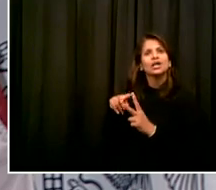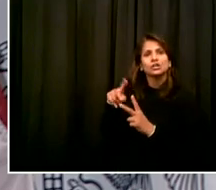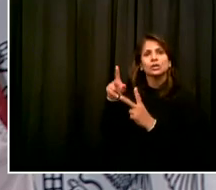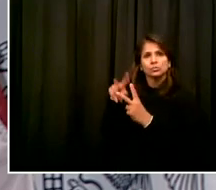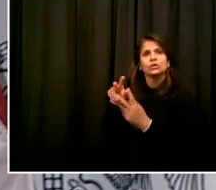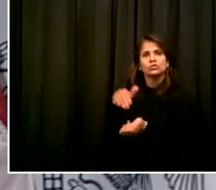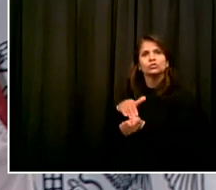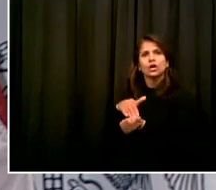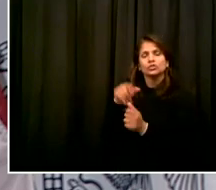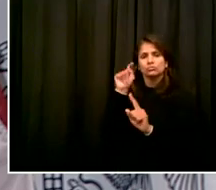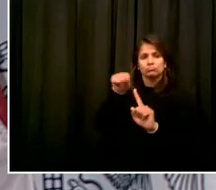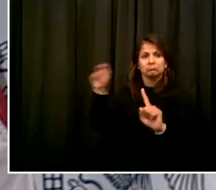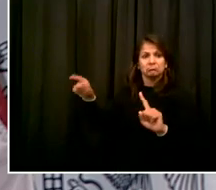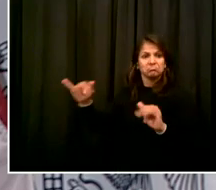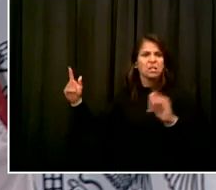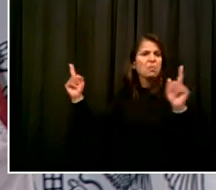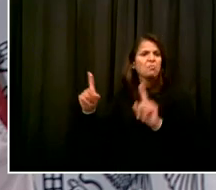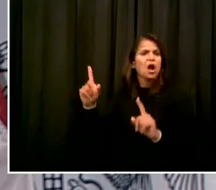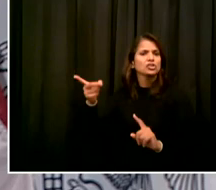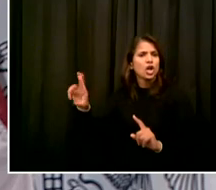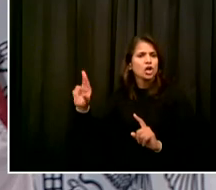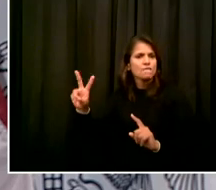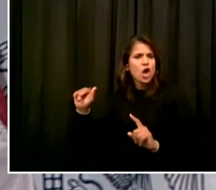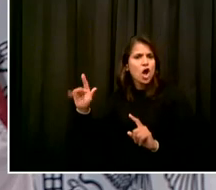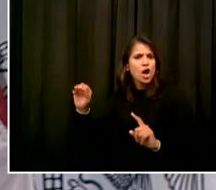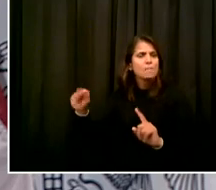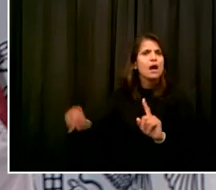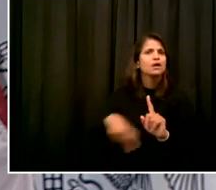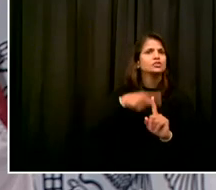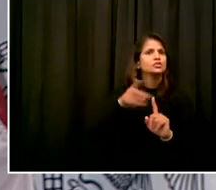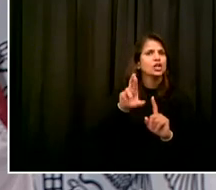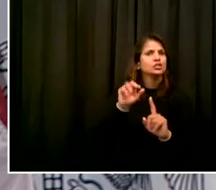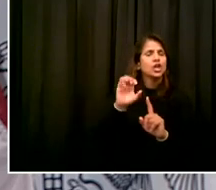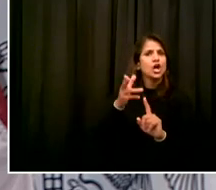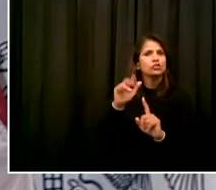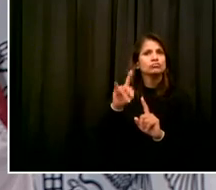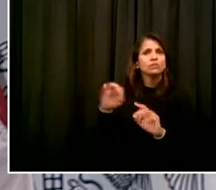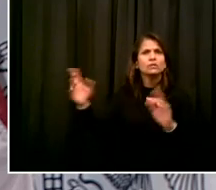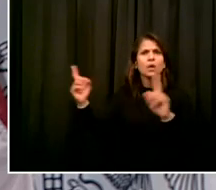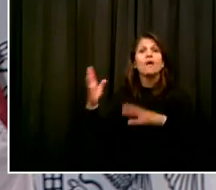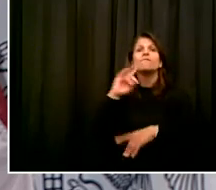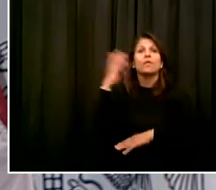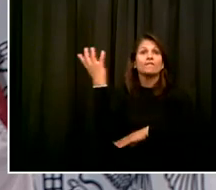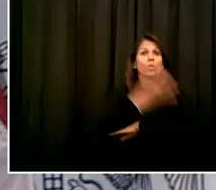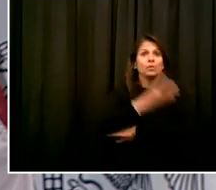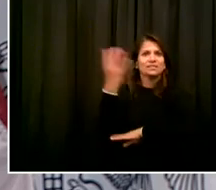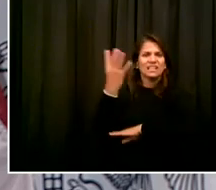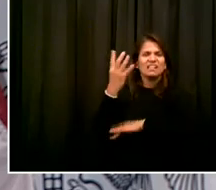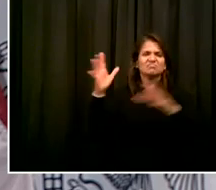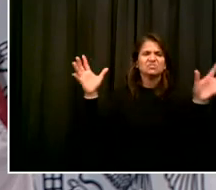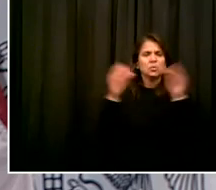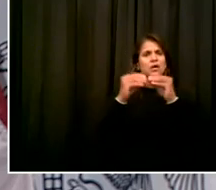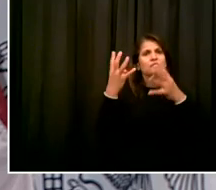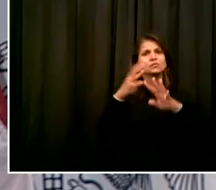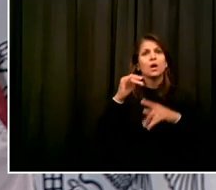days as an average for the city in terms of test turnaround. They can give you the latest on that.